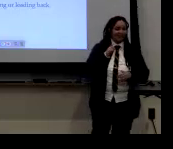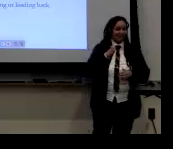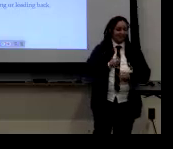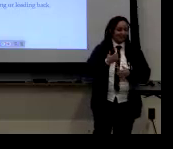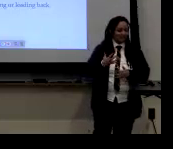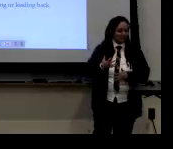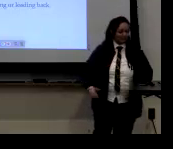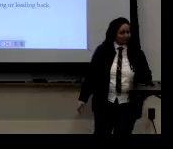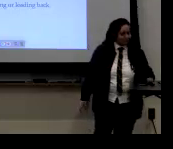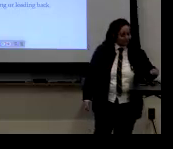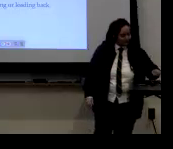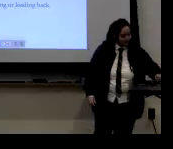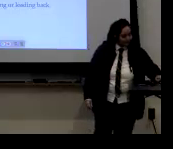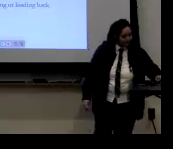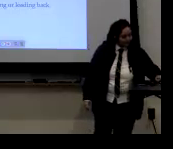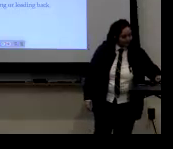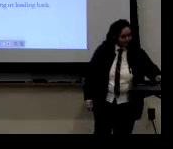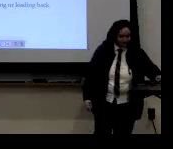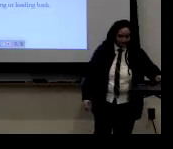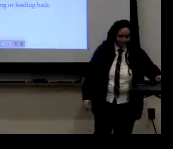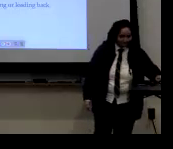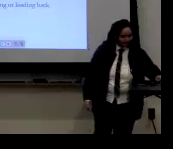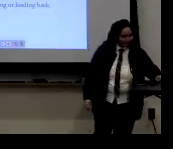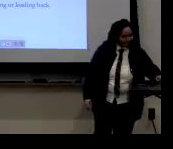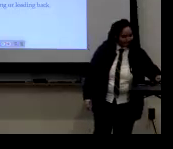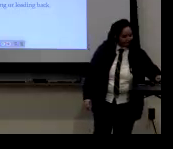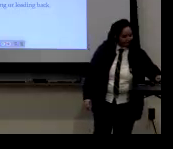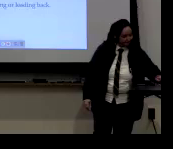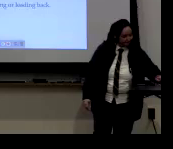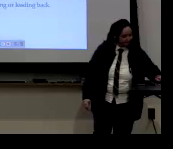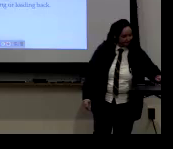to another way of showing their self-expression. Um,